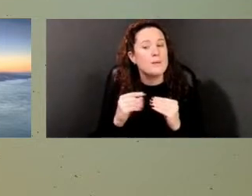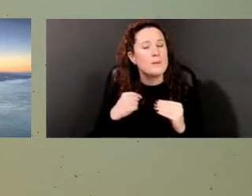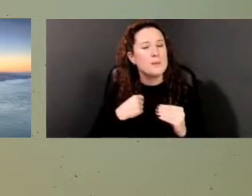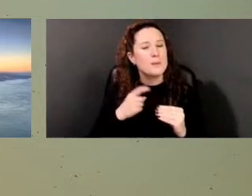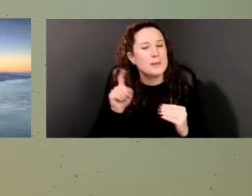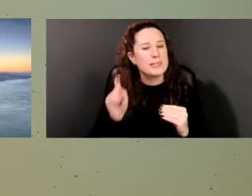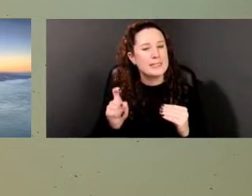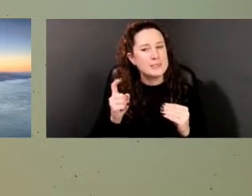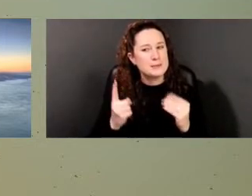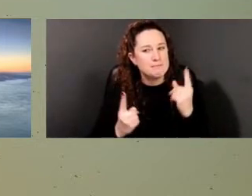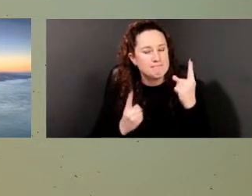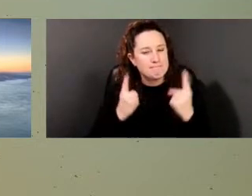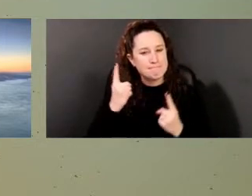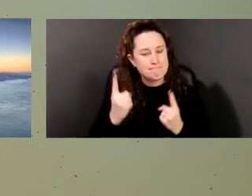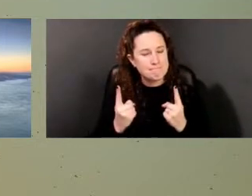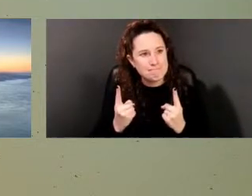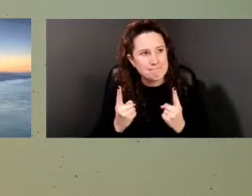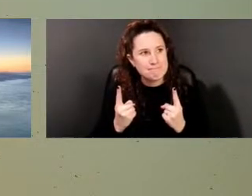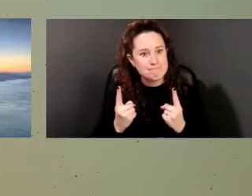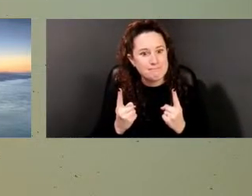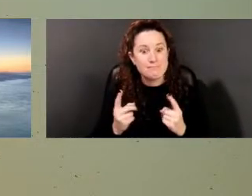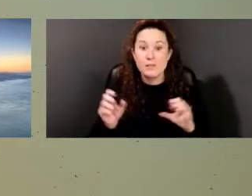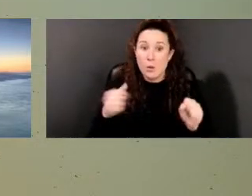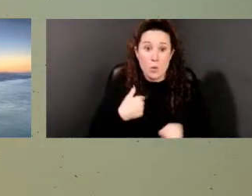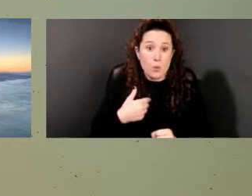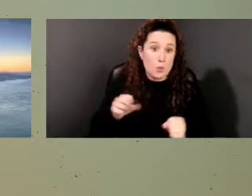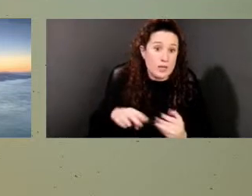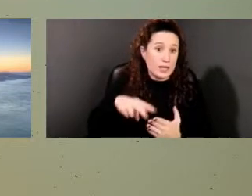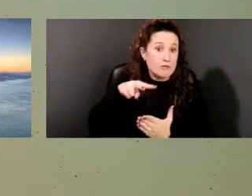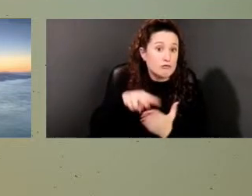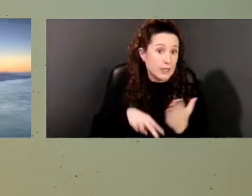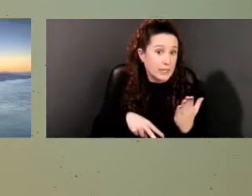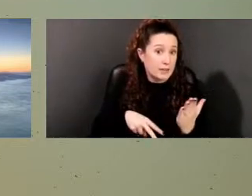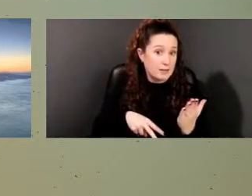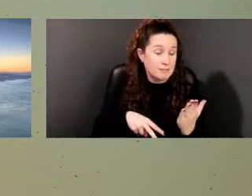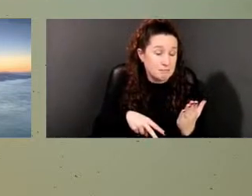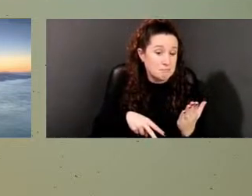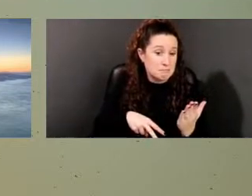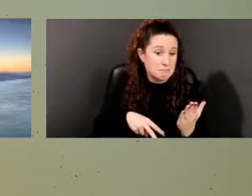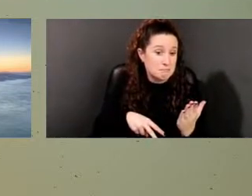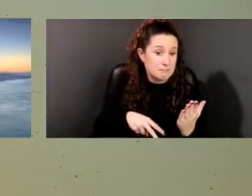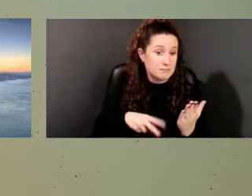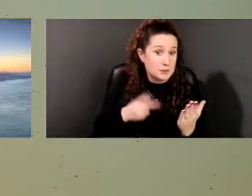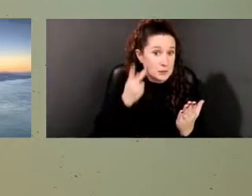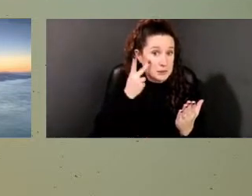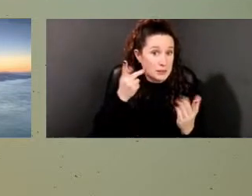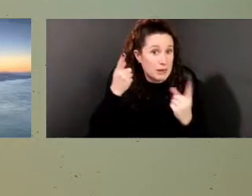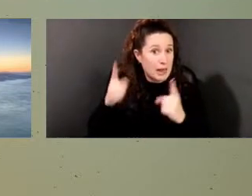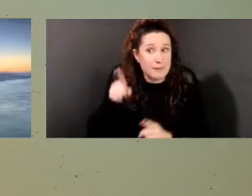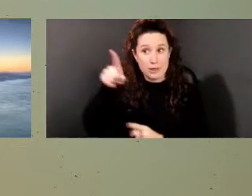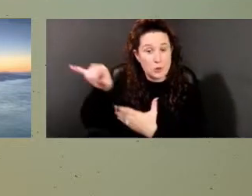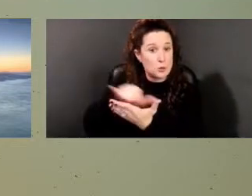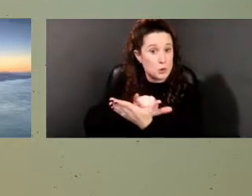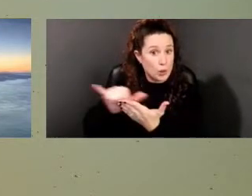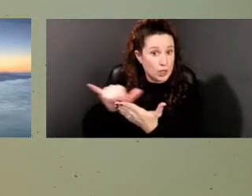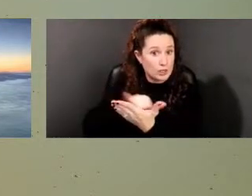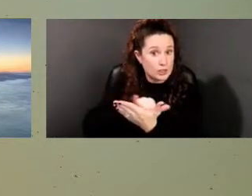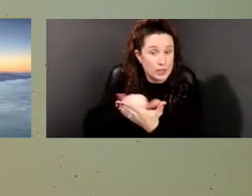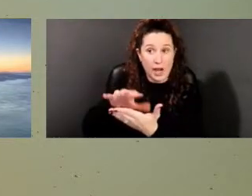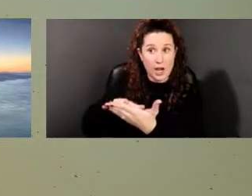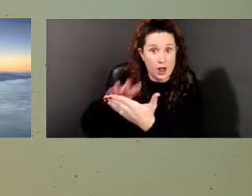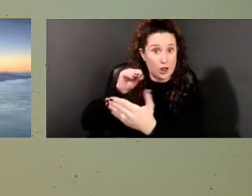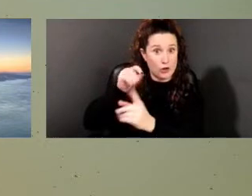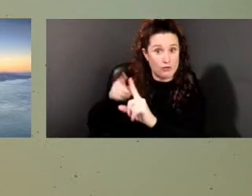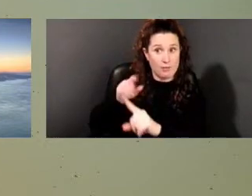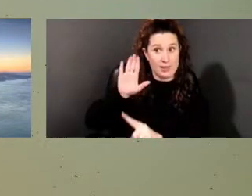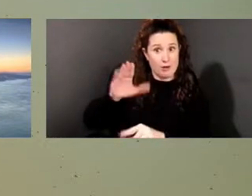Um, cause I can tell you, we can read what happened with the, um, um, in New York, you know, with what they learned there.